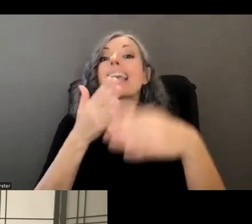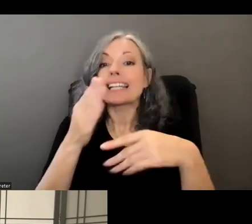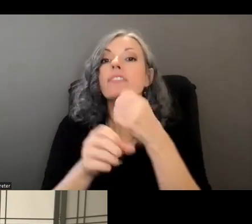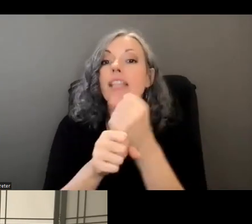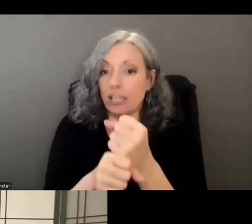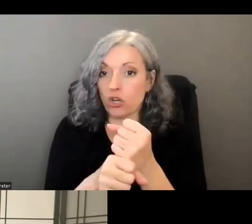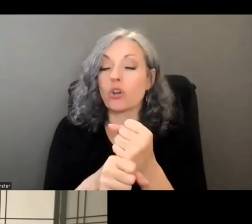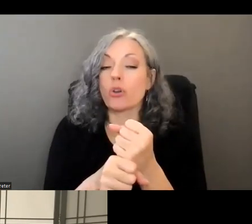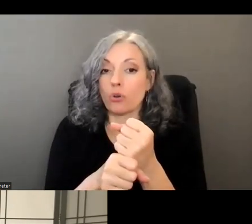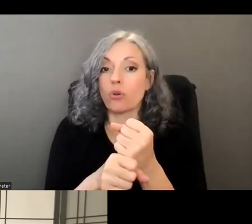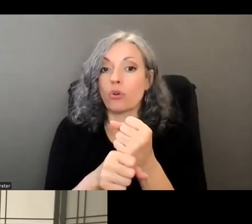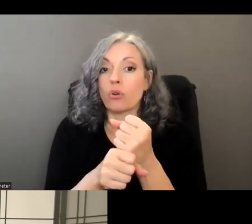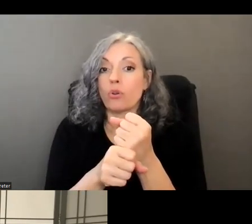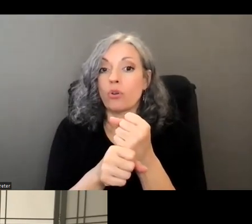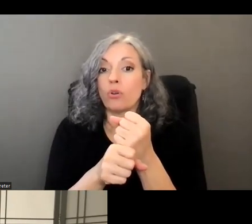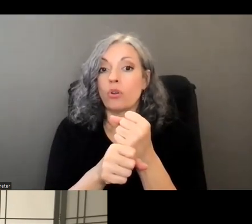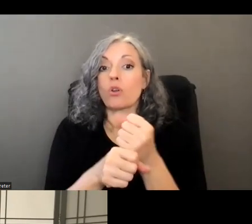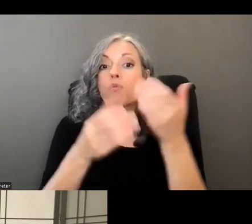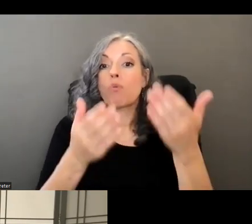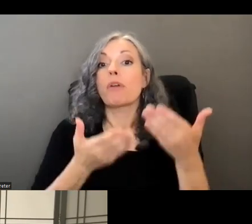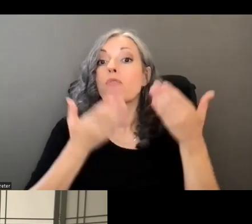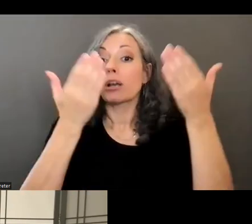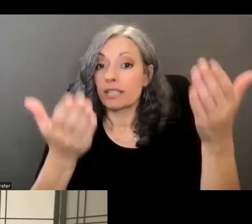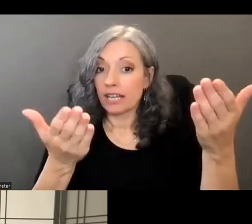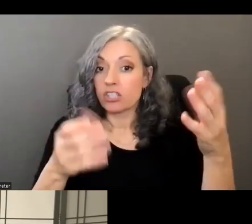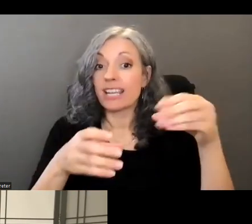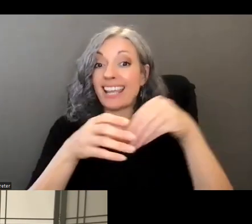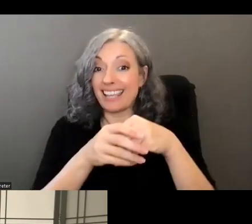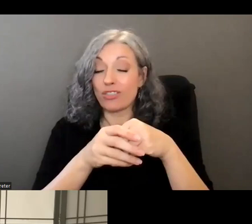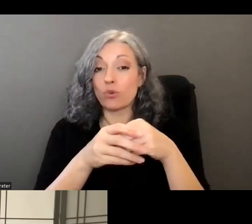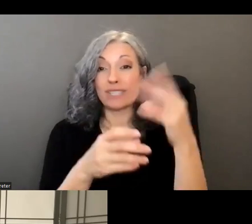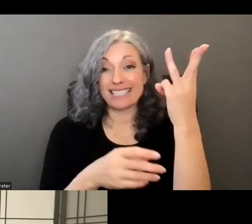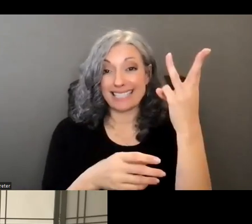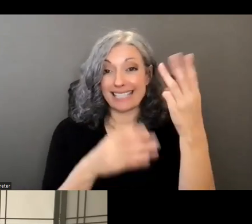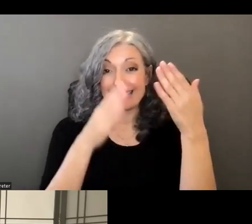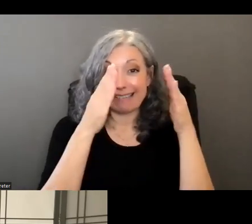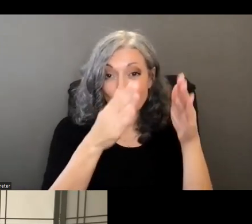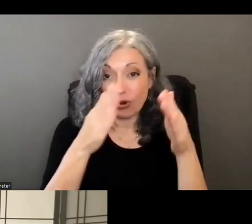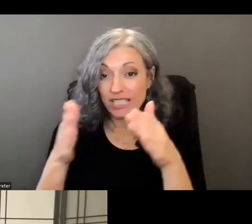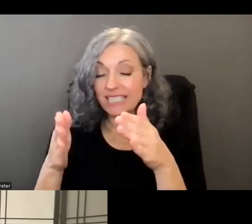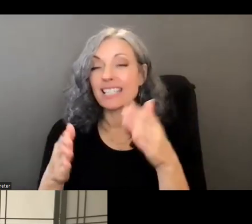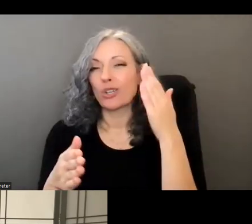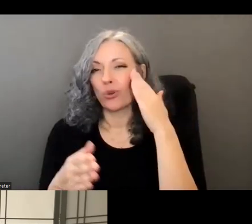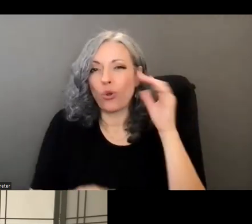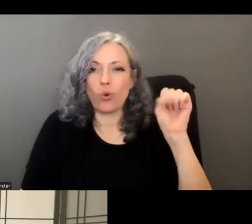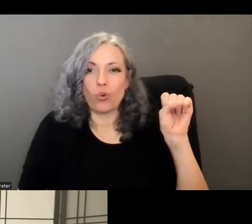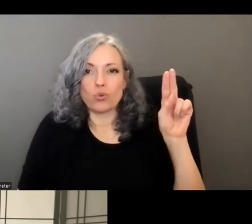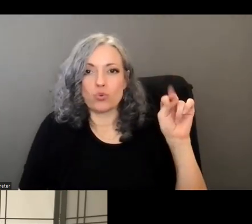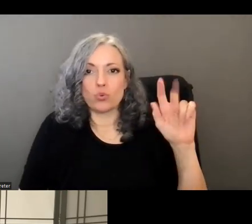be the the set of recommendations in those six focus areas that susan highlighted earlier